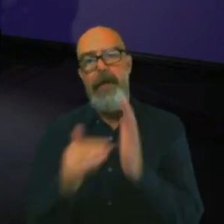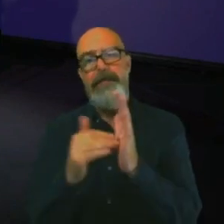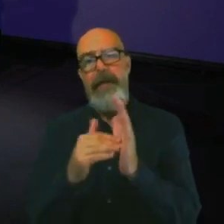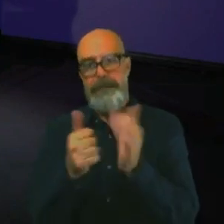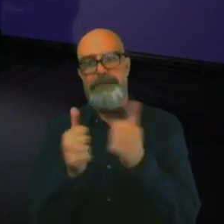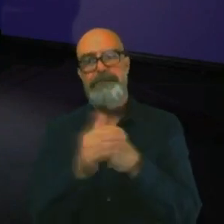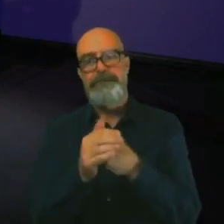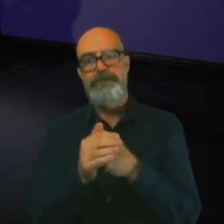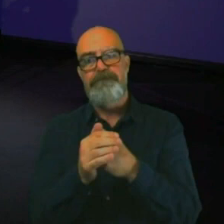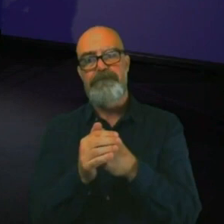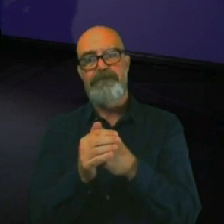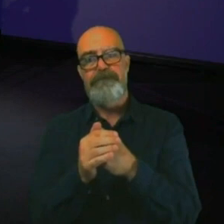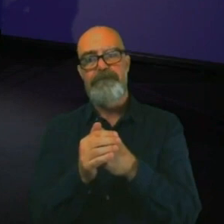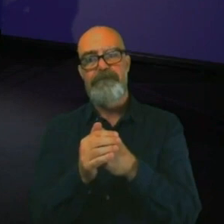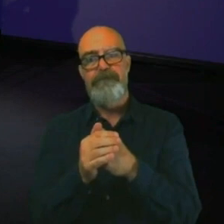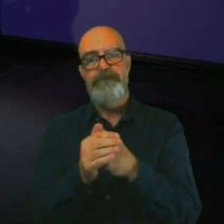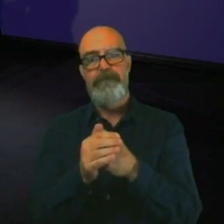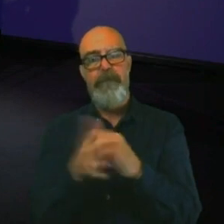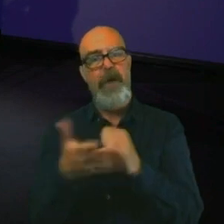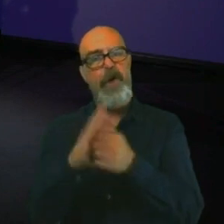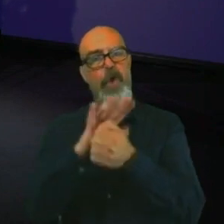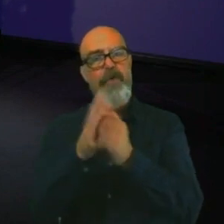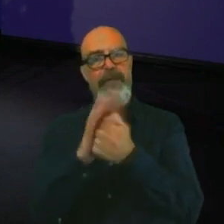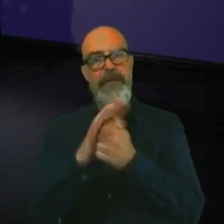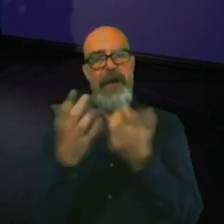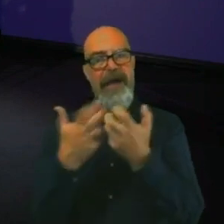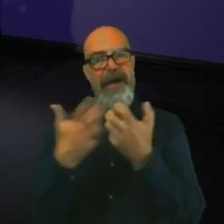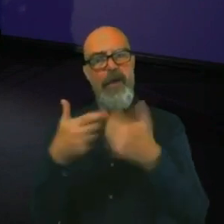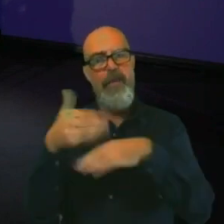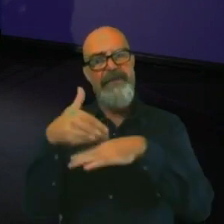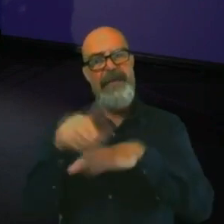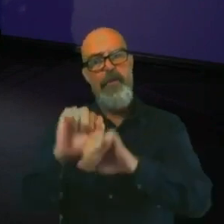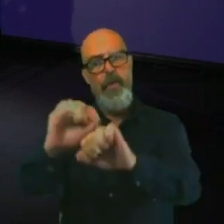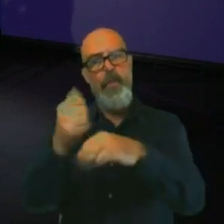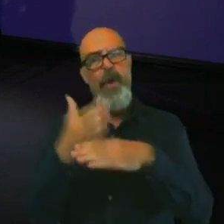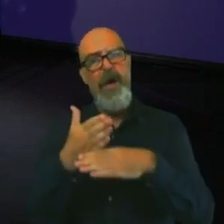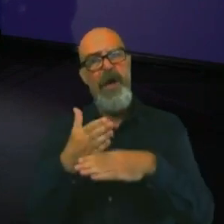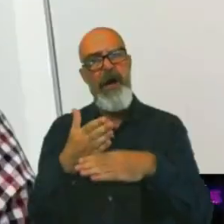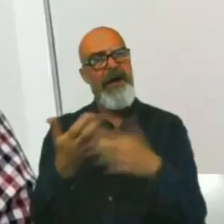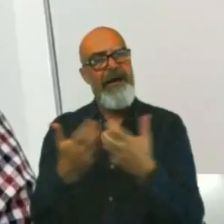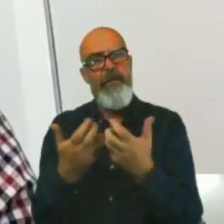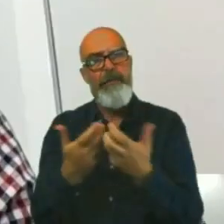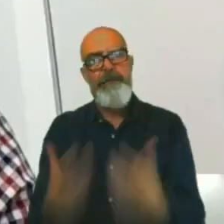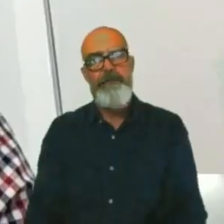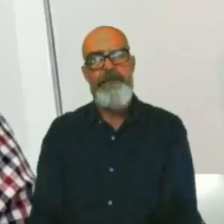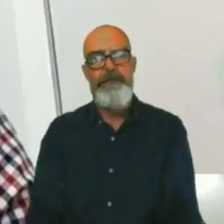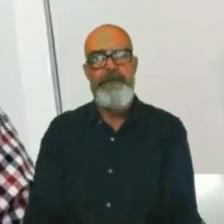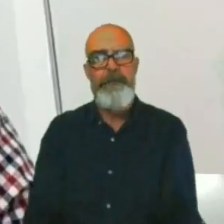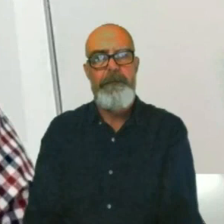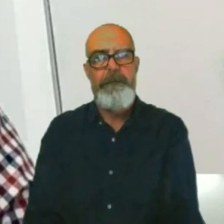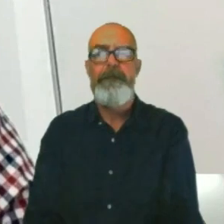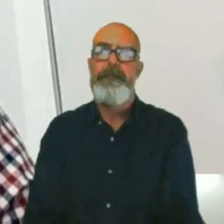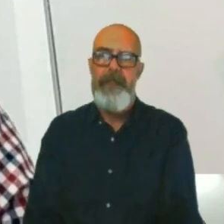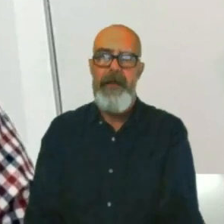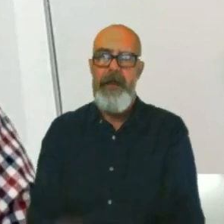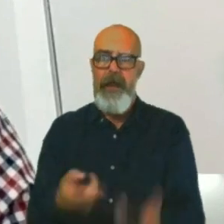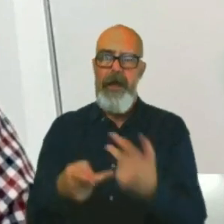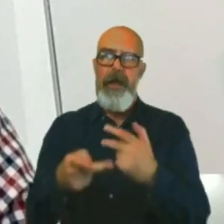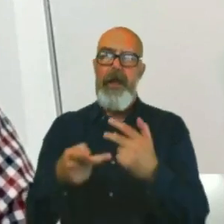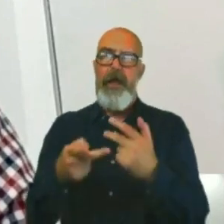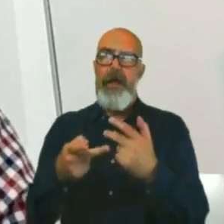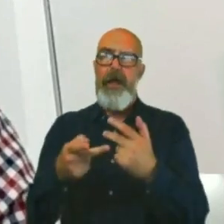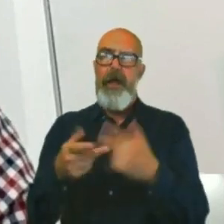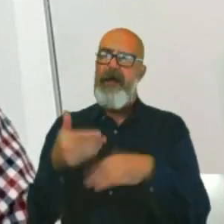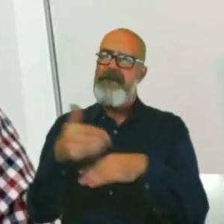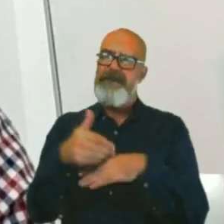how has COVID affected your work life? So I think, if anything, it's made my work